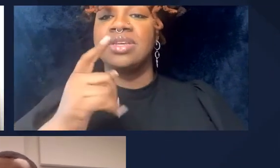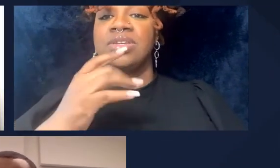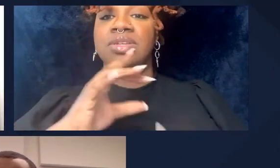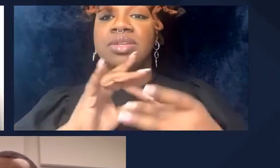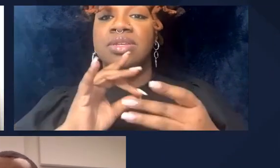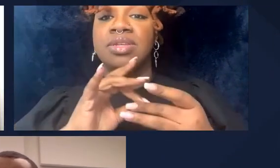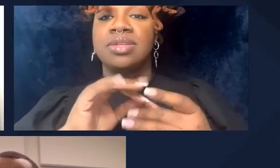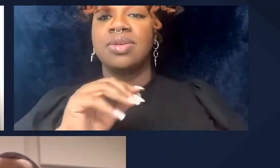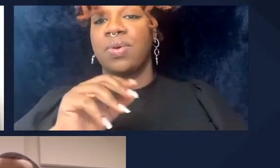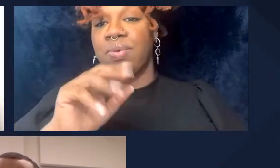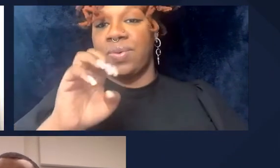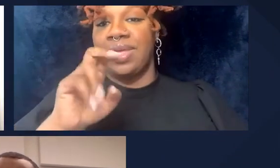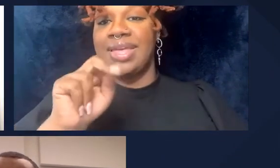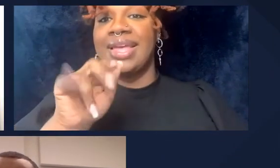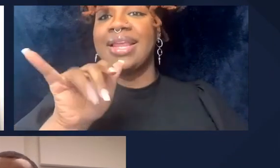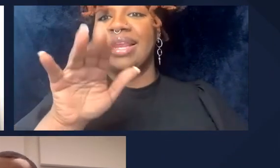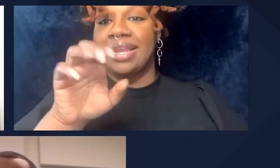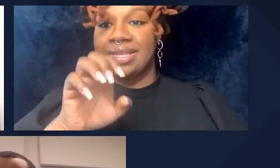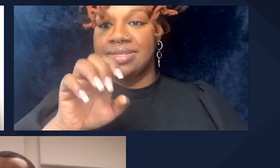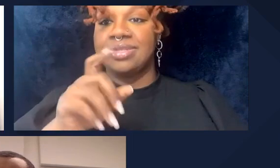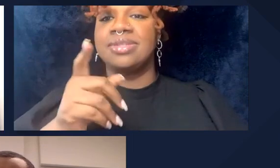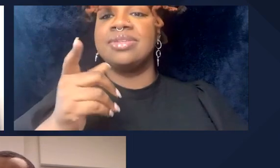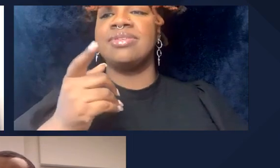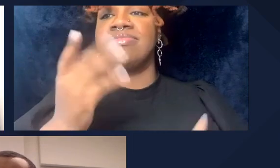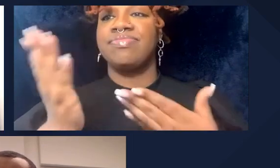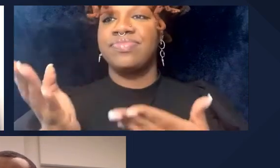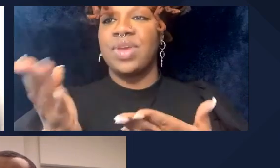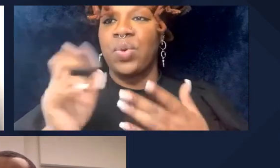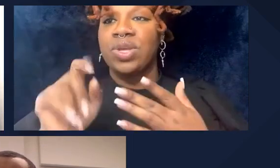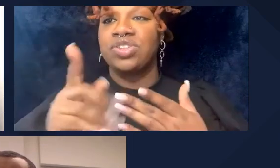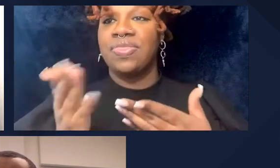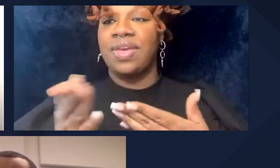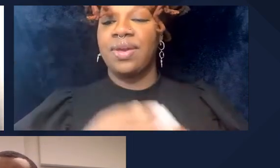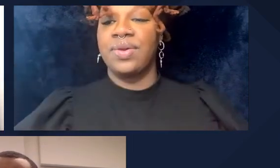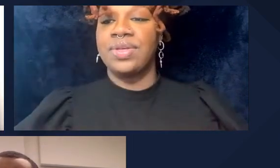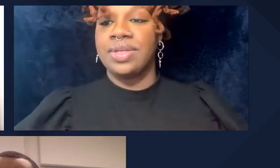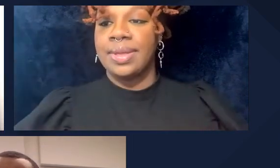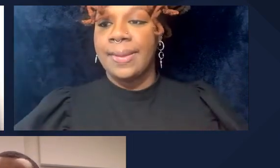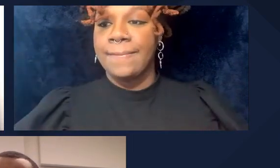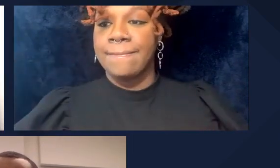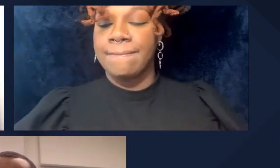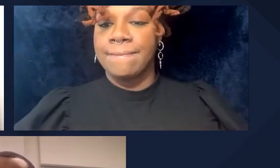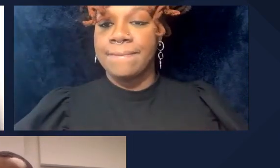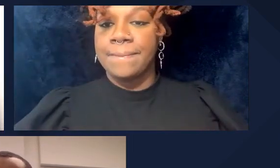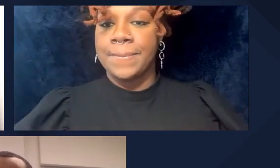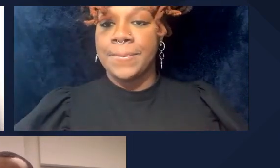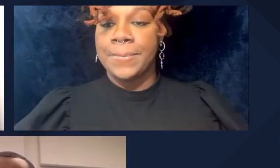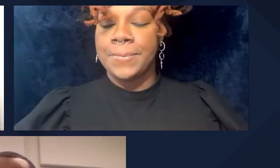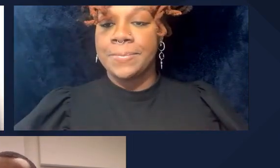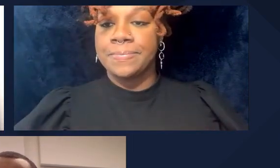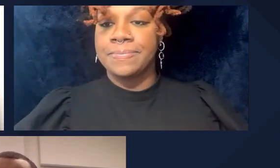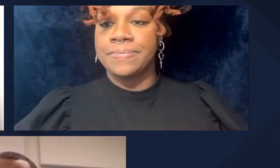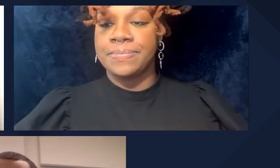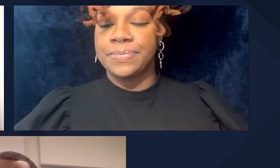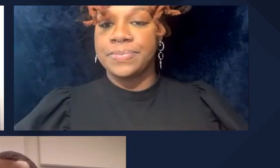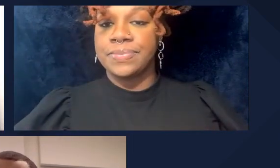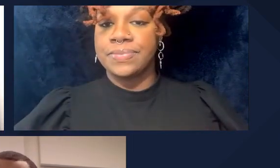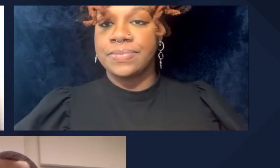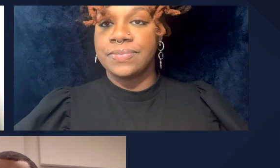is there a different standard of ethics when using rewilded mice for experiments compared to the lab mice